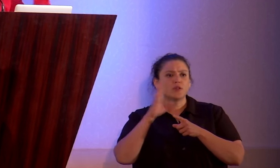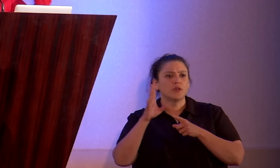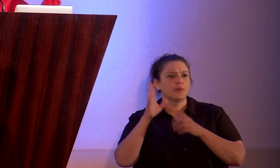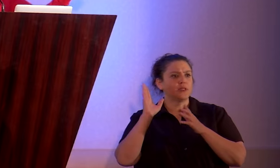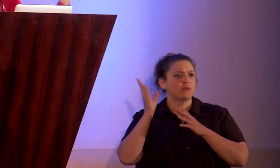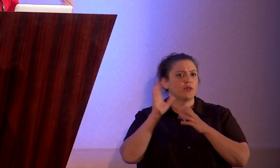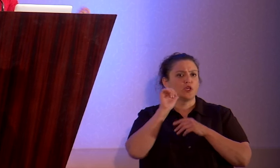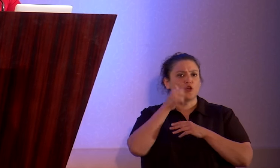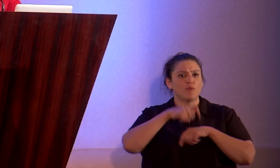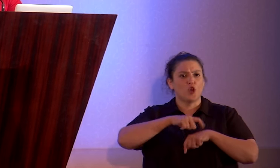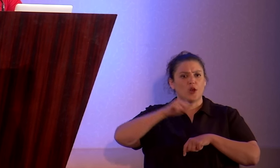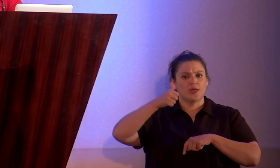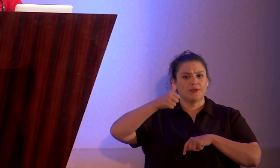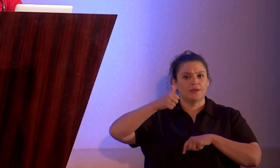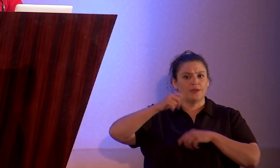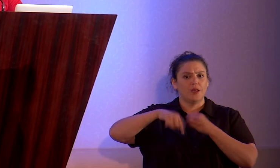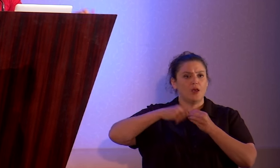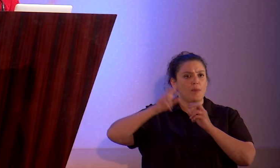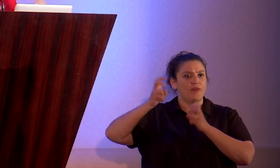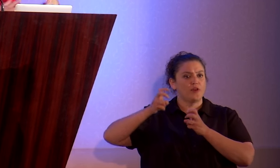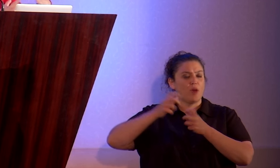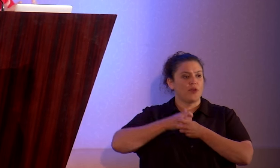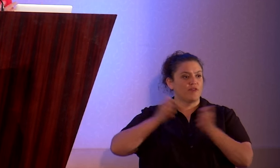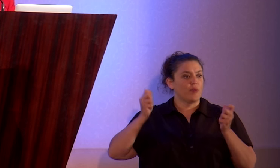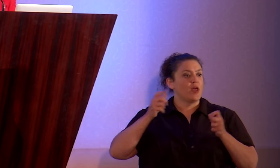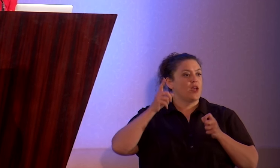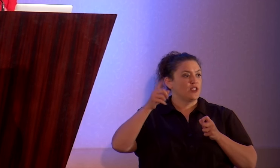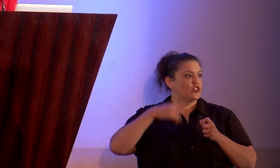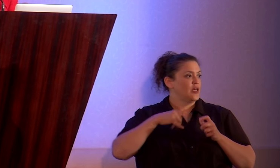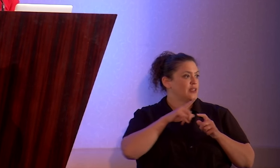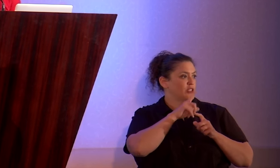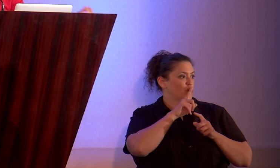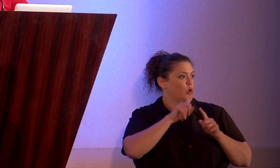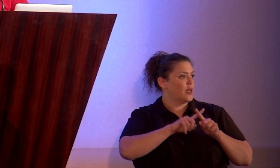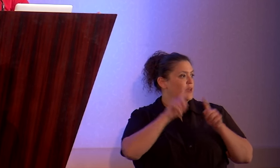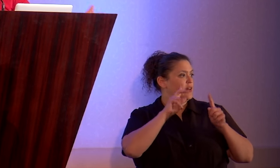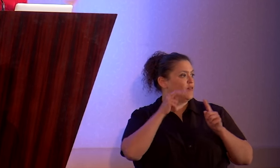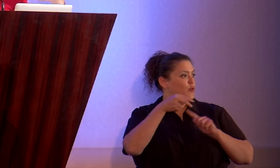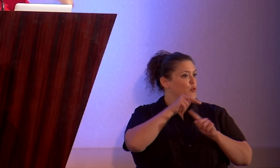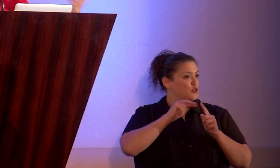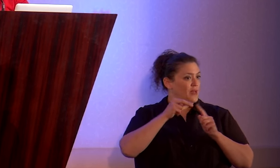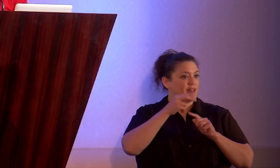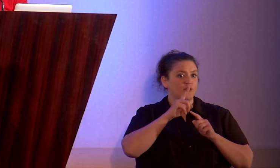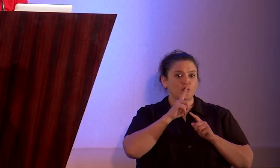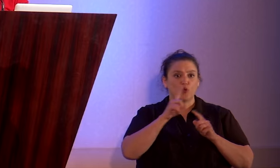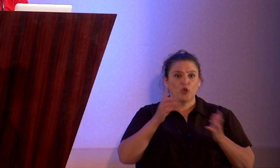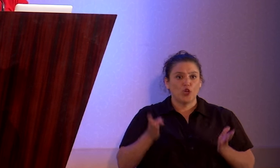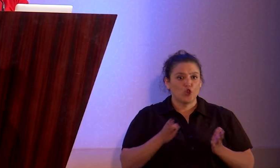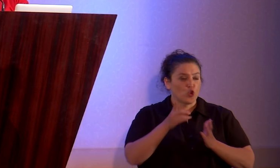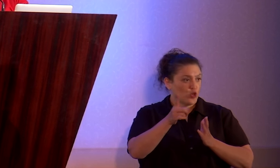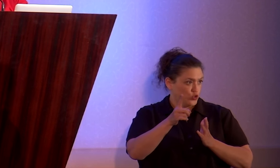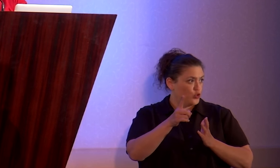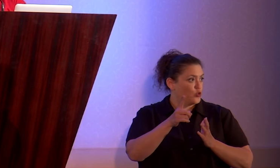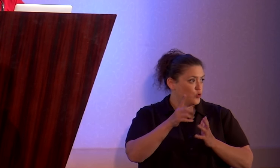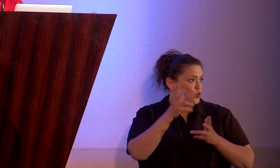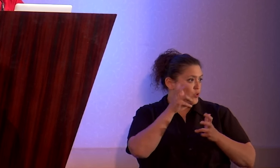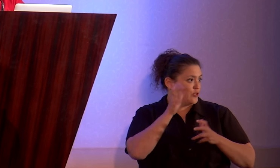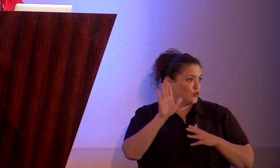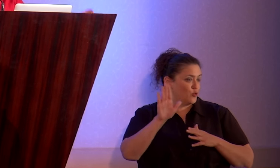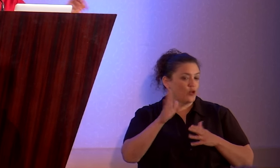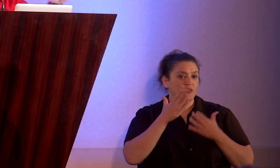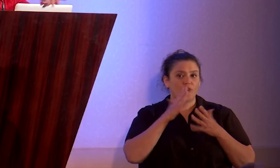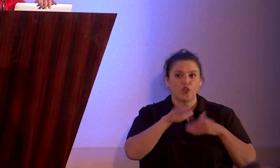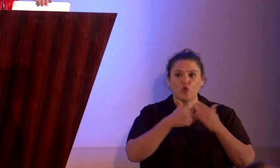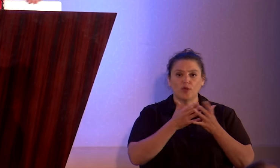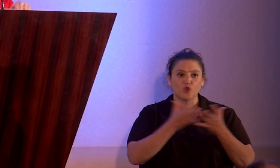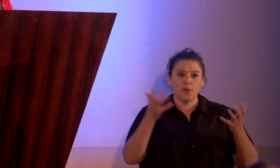.30, also on the topic of coming out, and she has some different angles on it than I do, so I really encourage you to listen to her. Thank you all